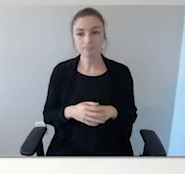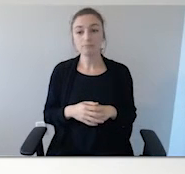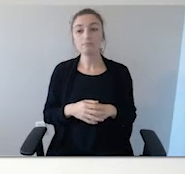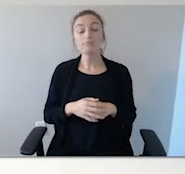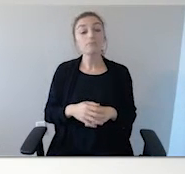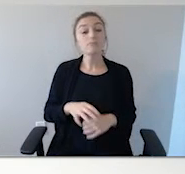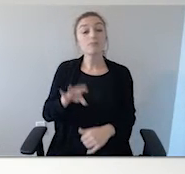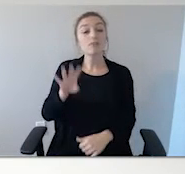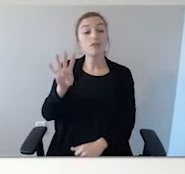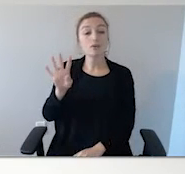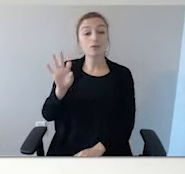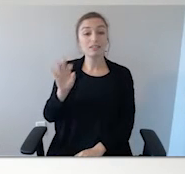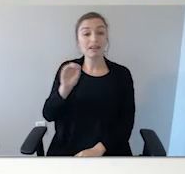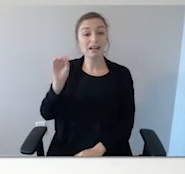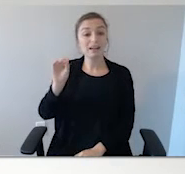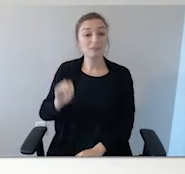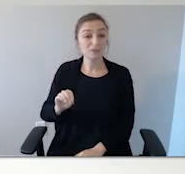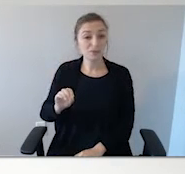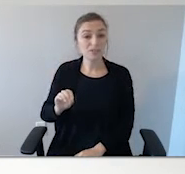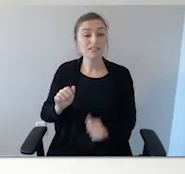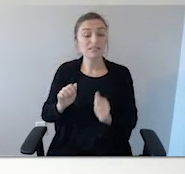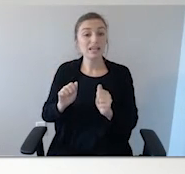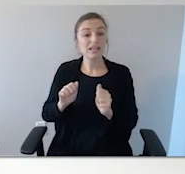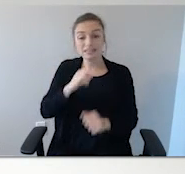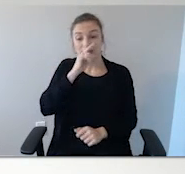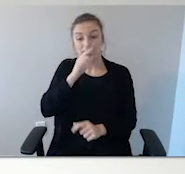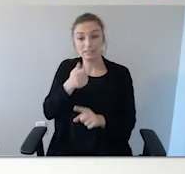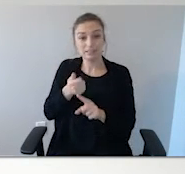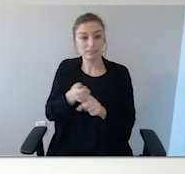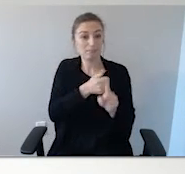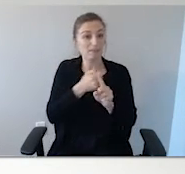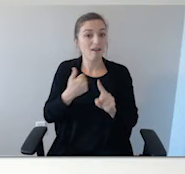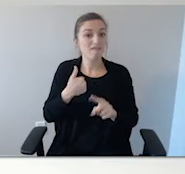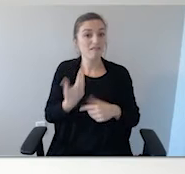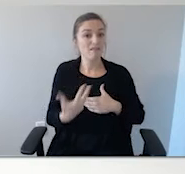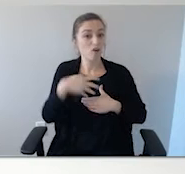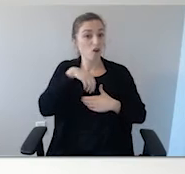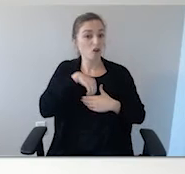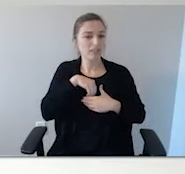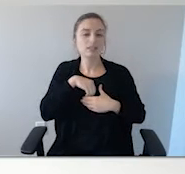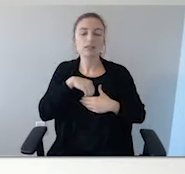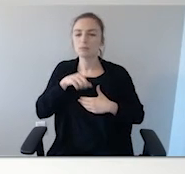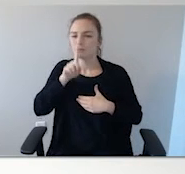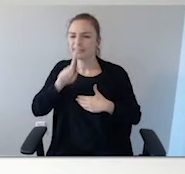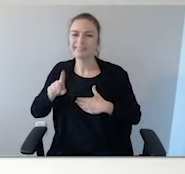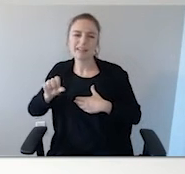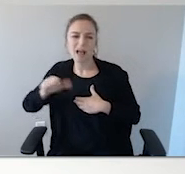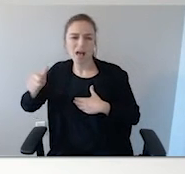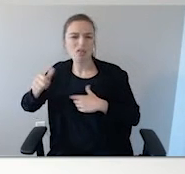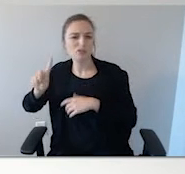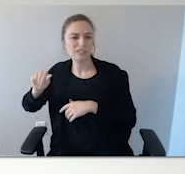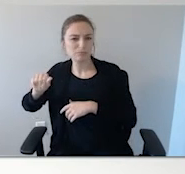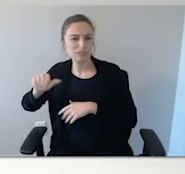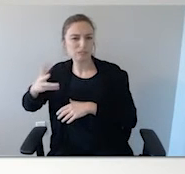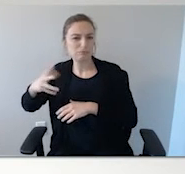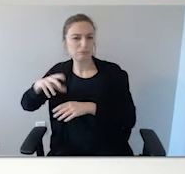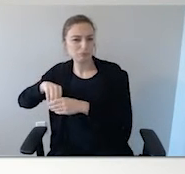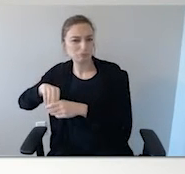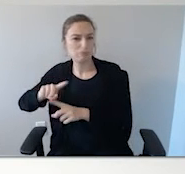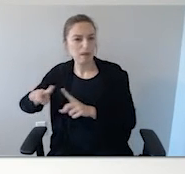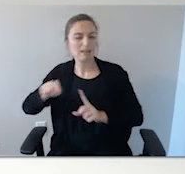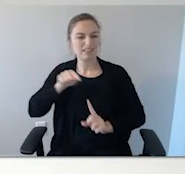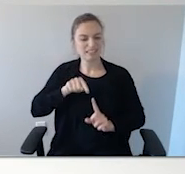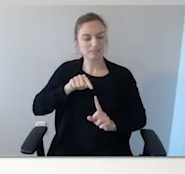49% of kids with autism, other developmental disabilities, but this is geared targeting primarily kids with autism,